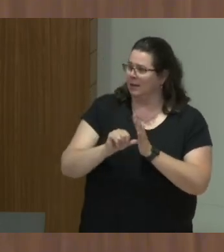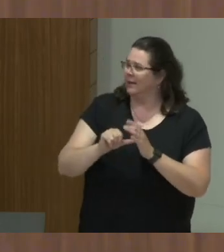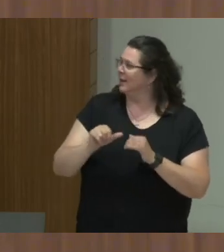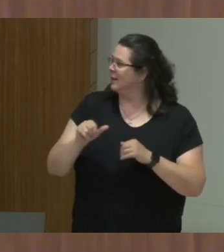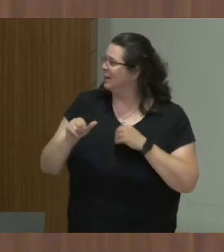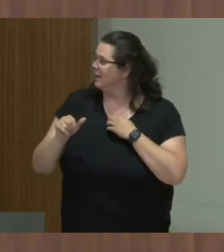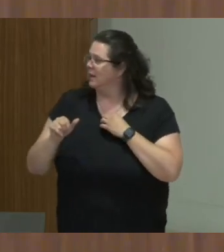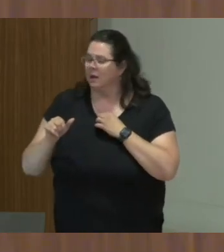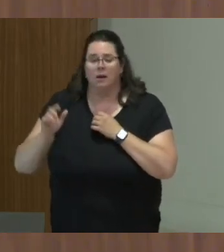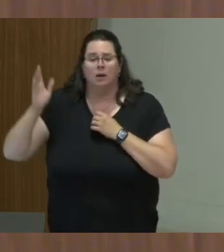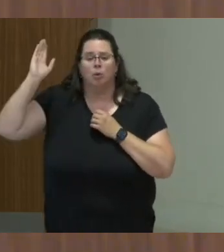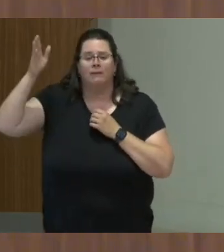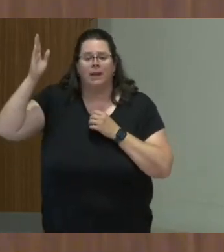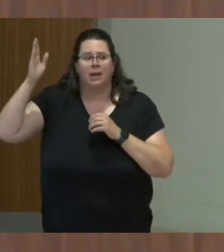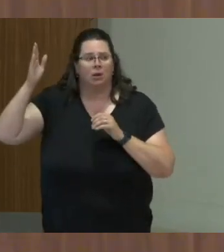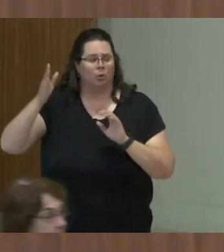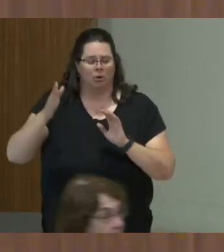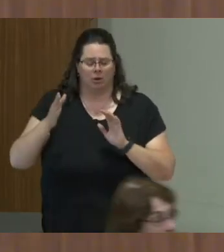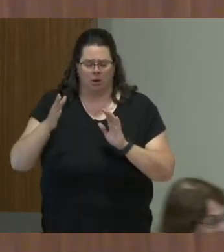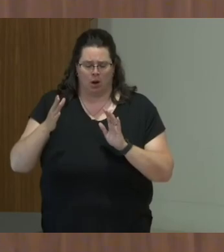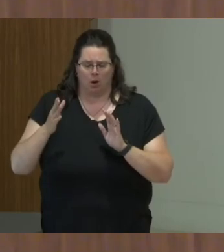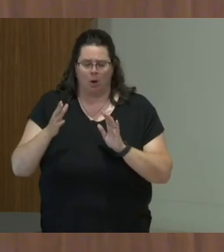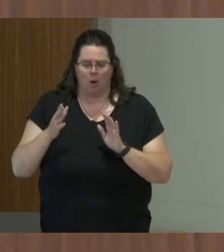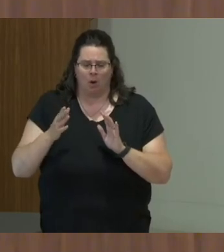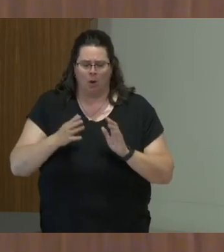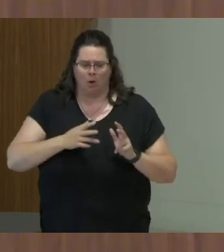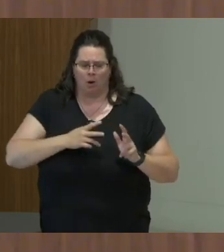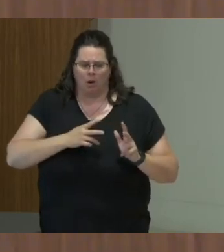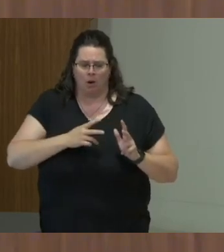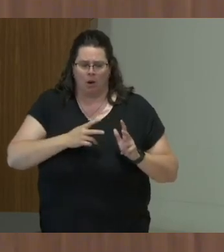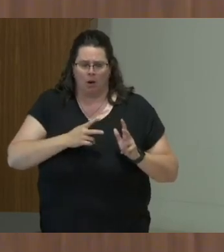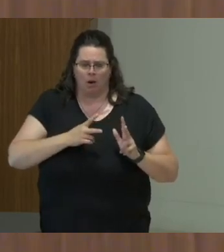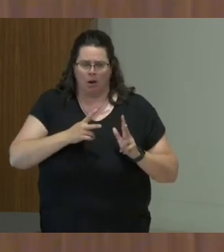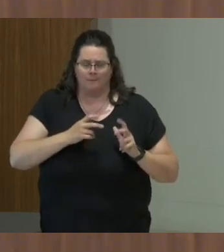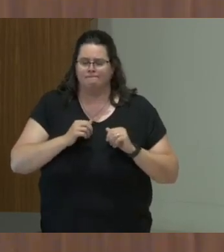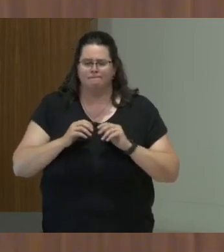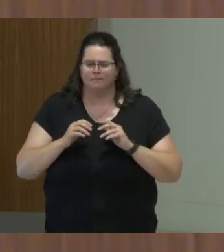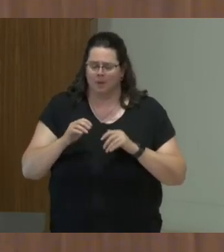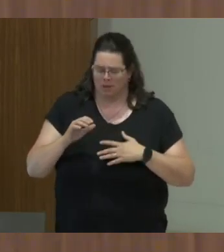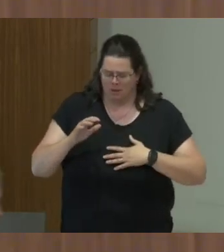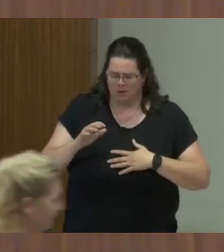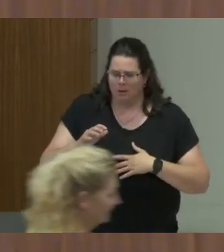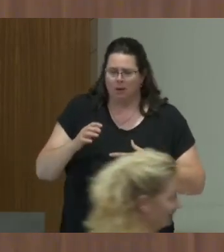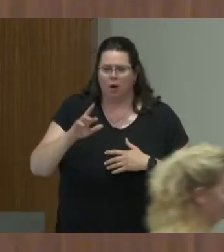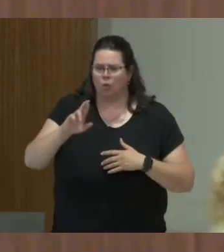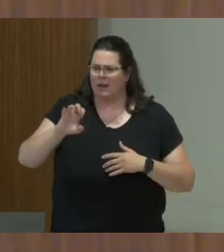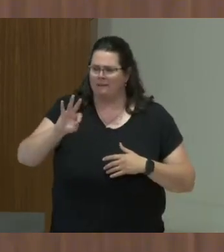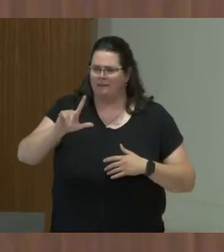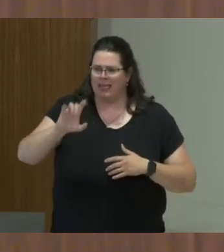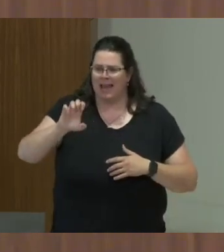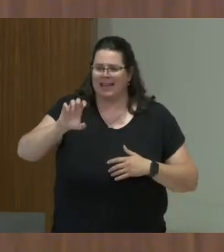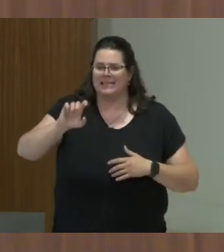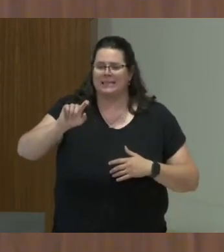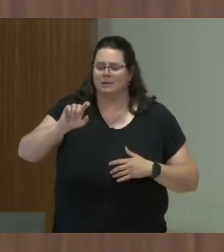reflexive approach on safeguarding and protection of children with disabilities within institutions in India.